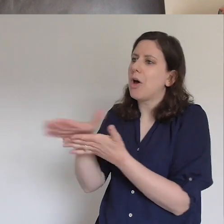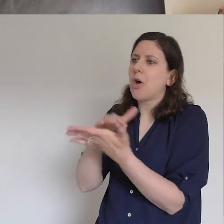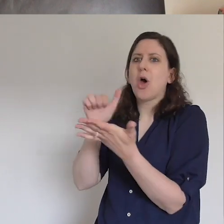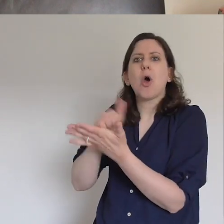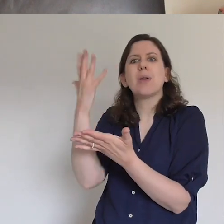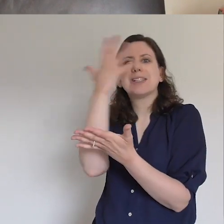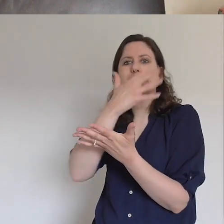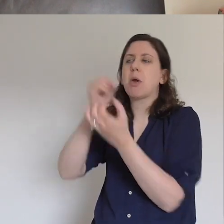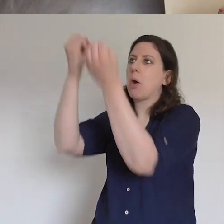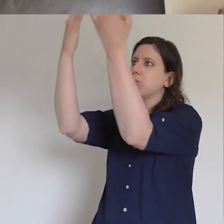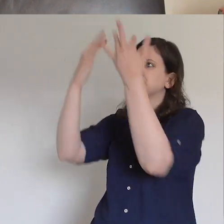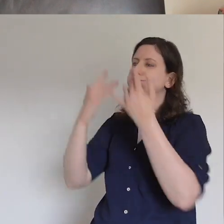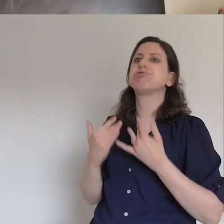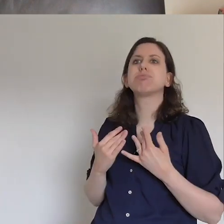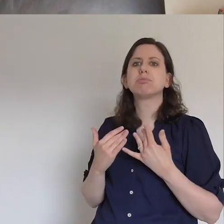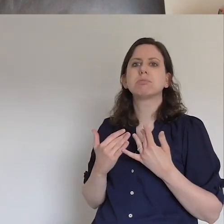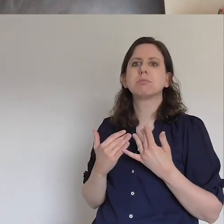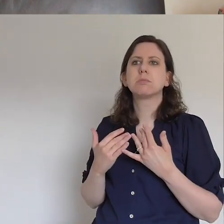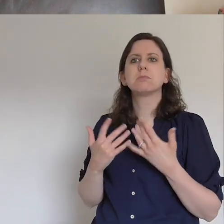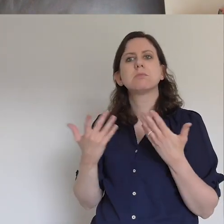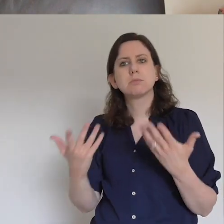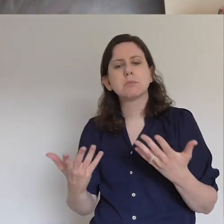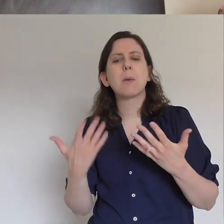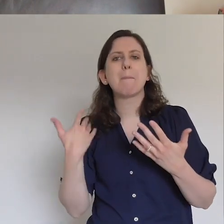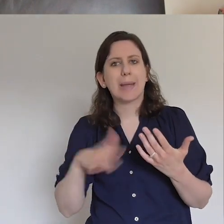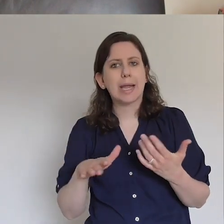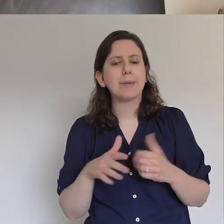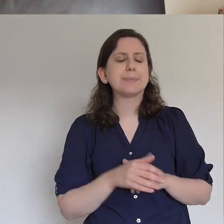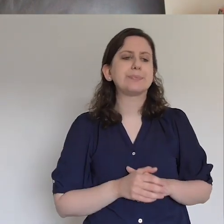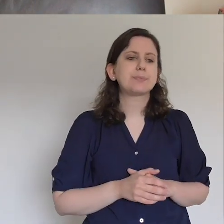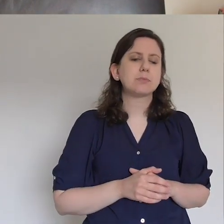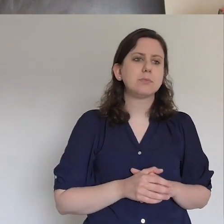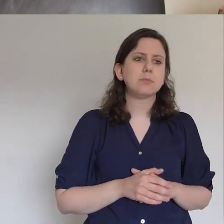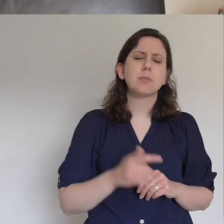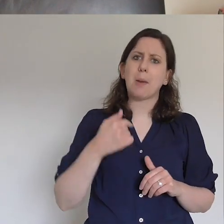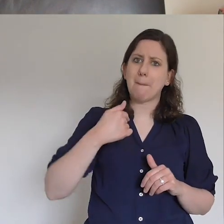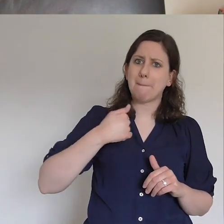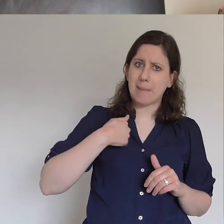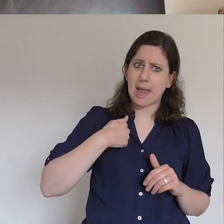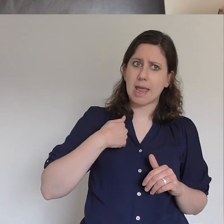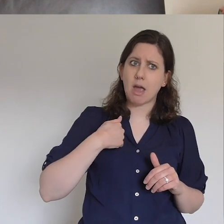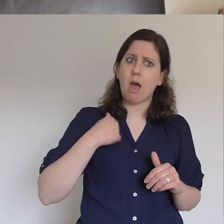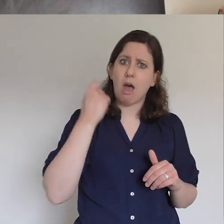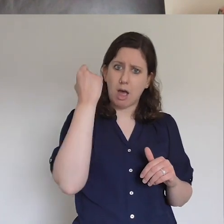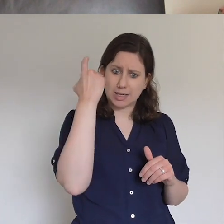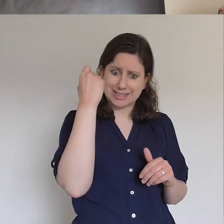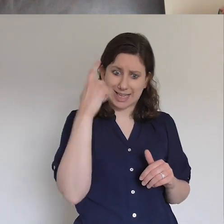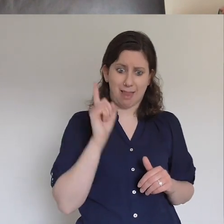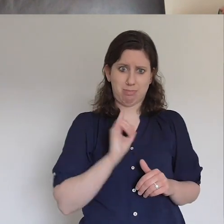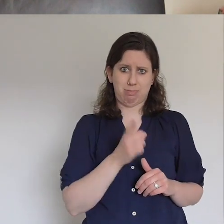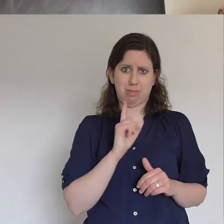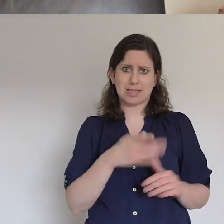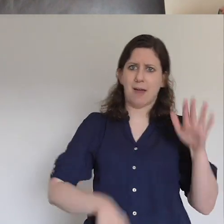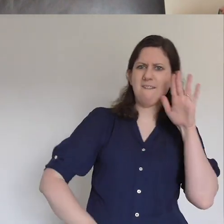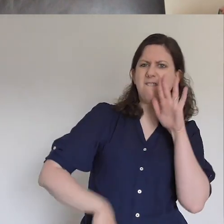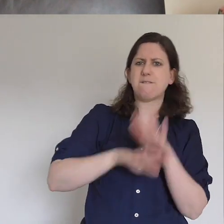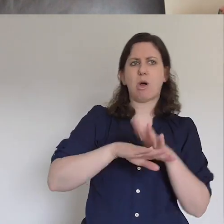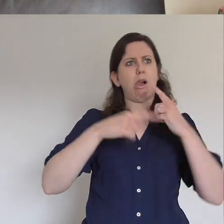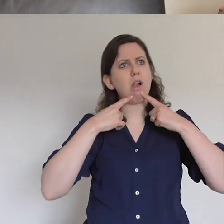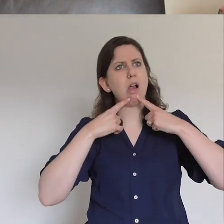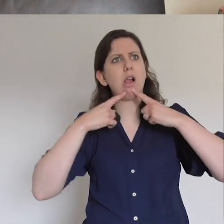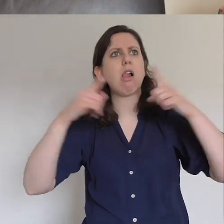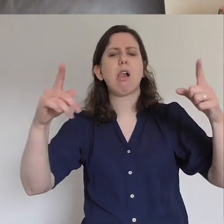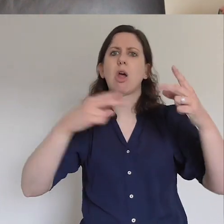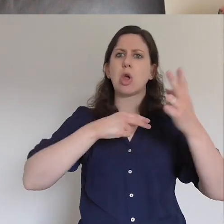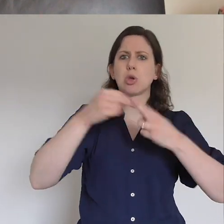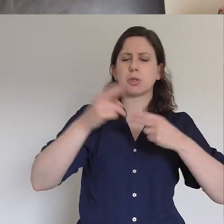hasn't been one without the other and my understanding is that that's a full proclamation of the gospel. It's a little bit like what Alex